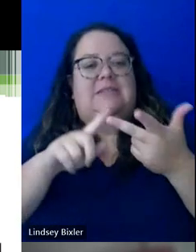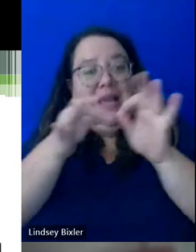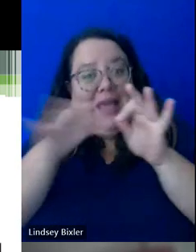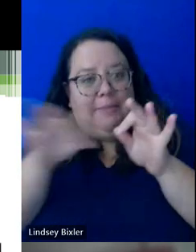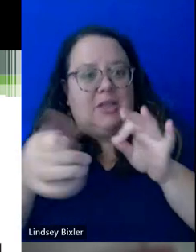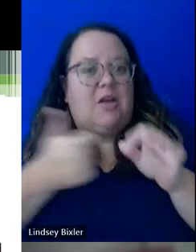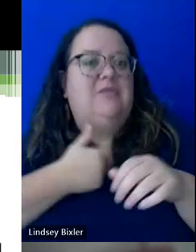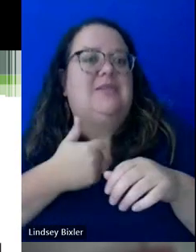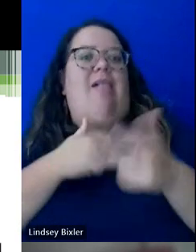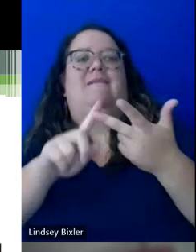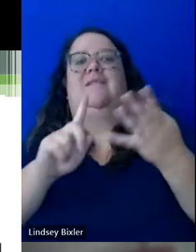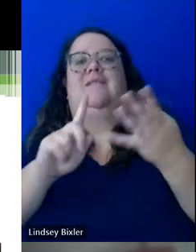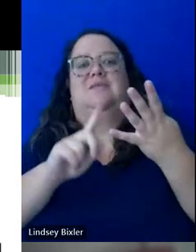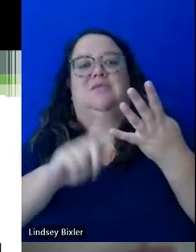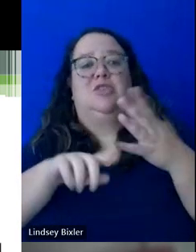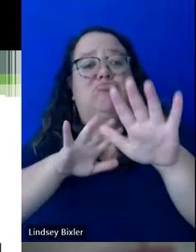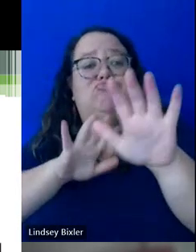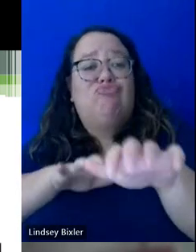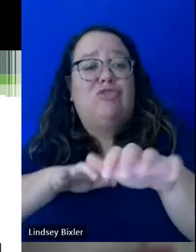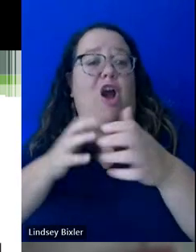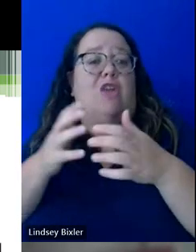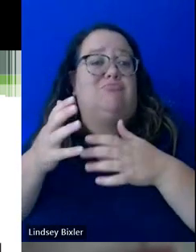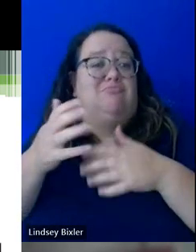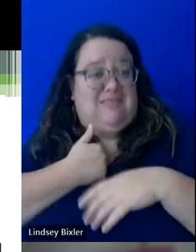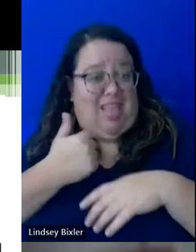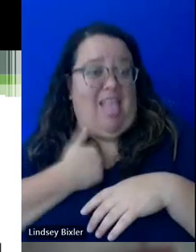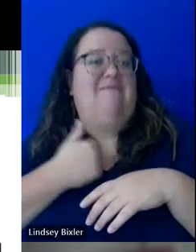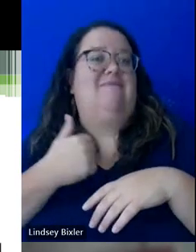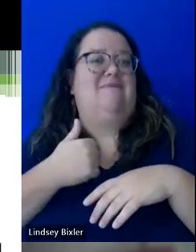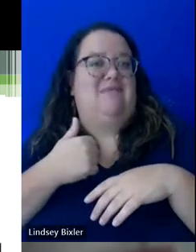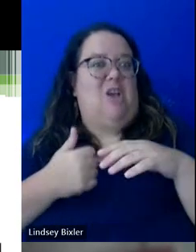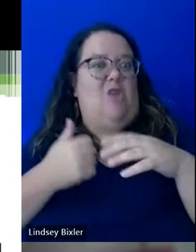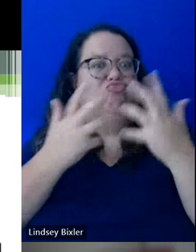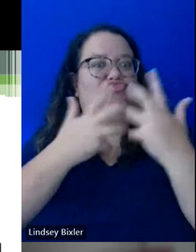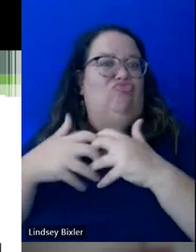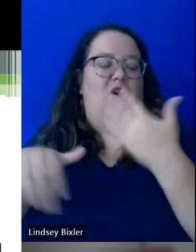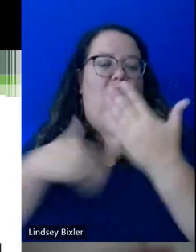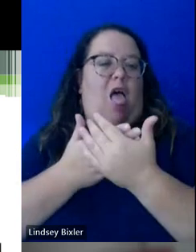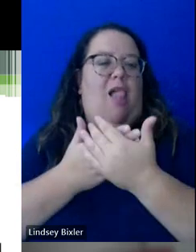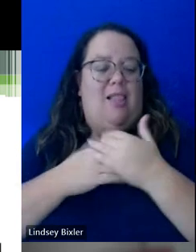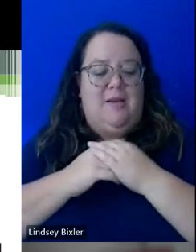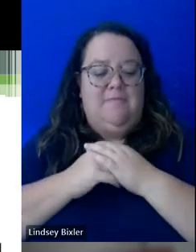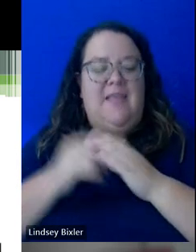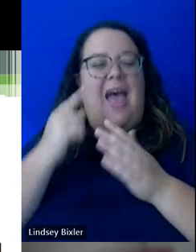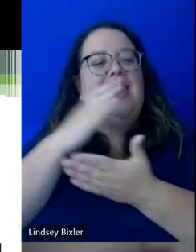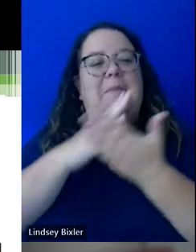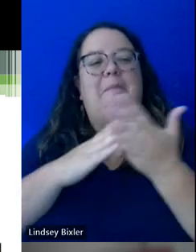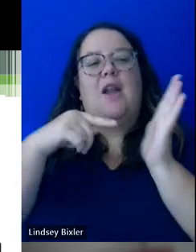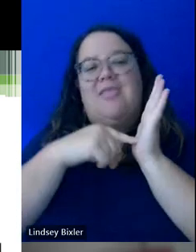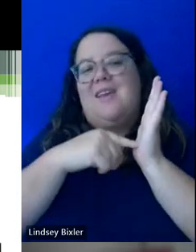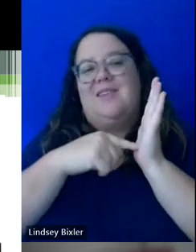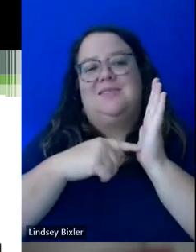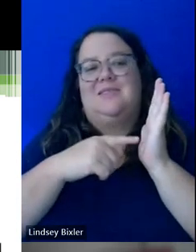do our own cart service. And so, you know, I think that part of this is